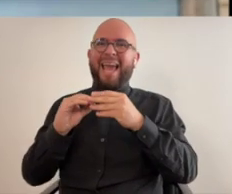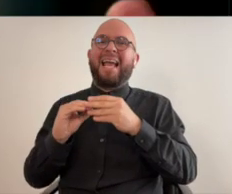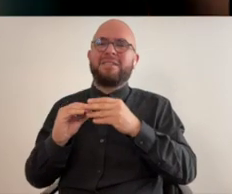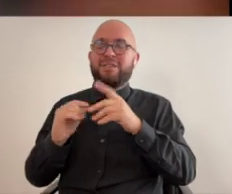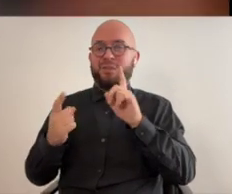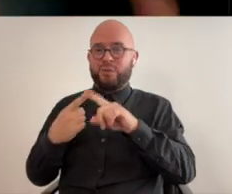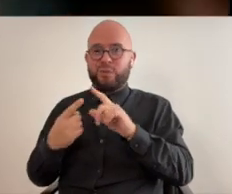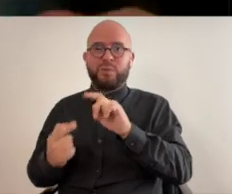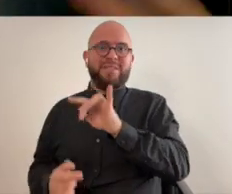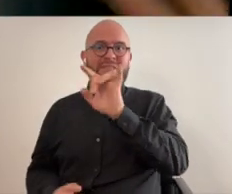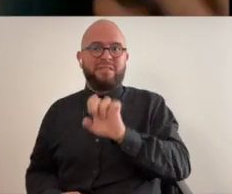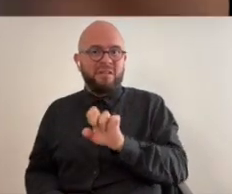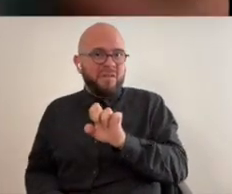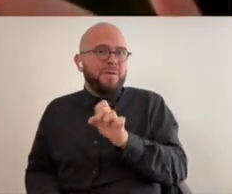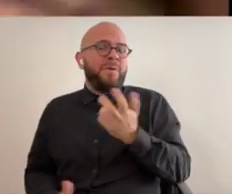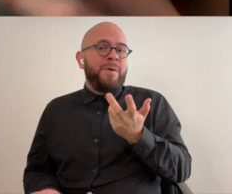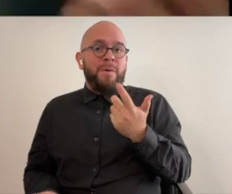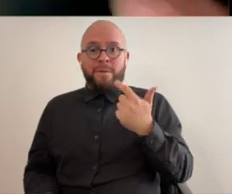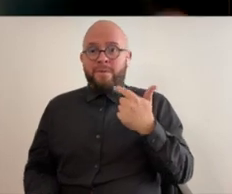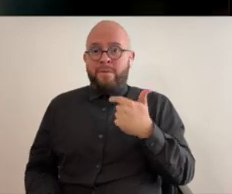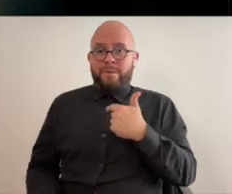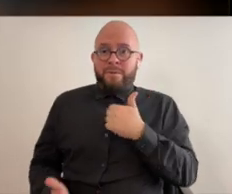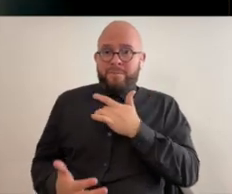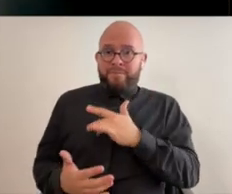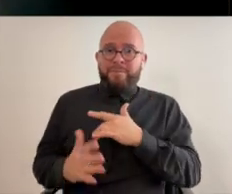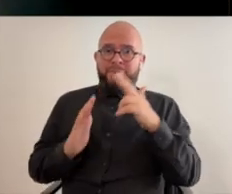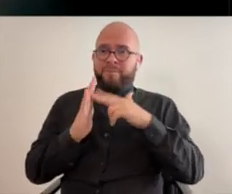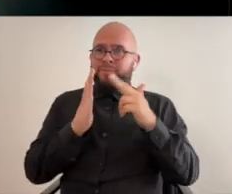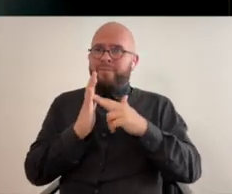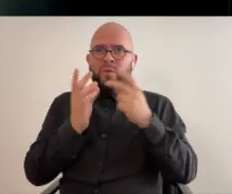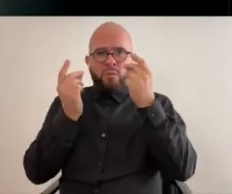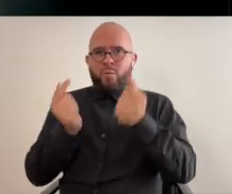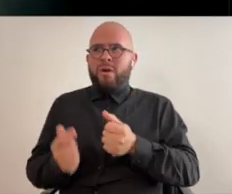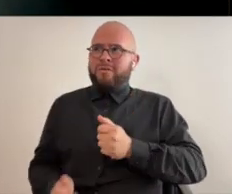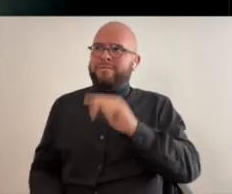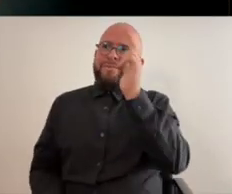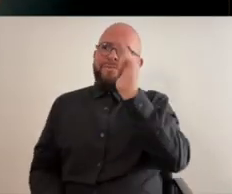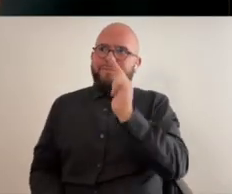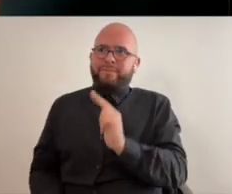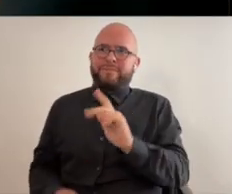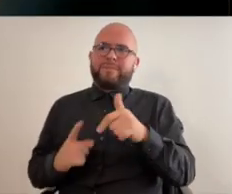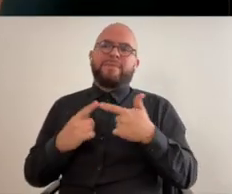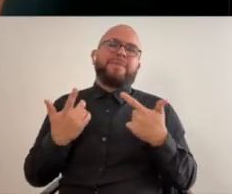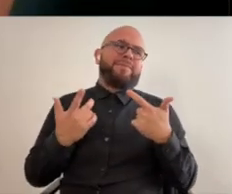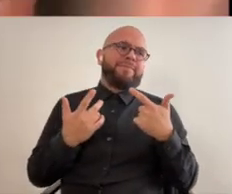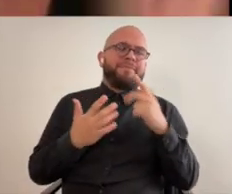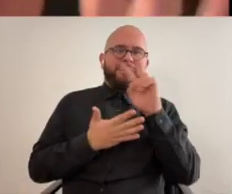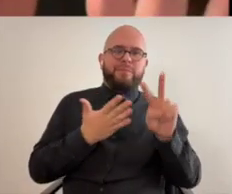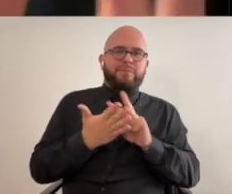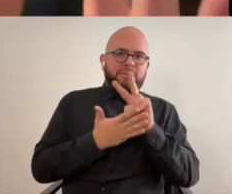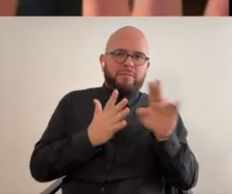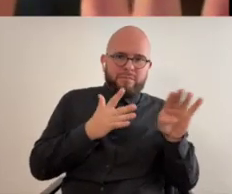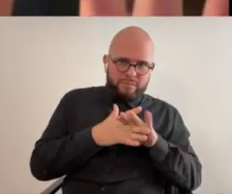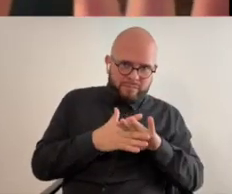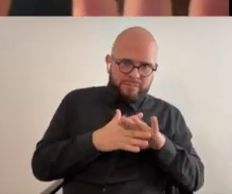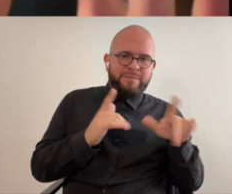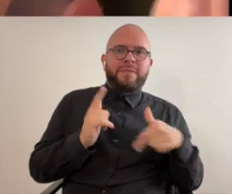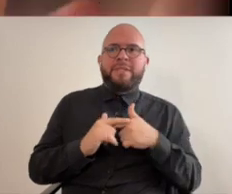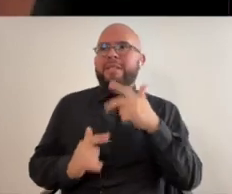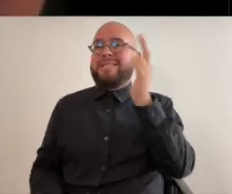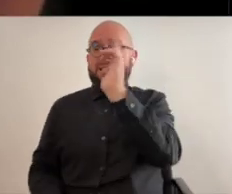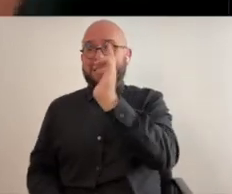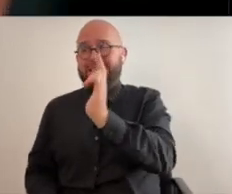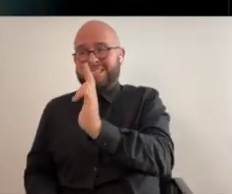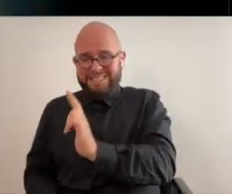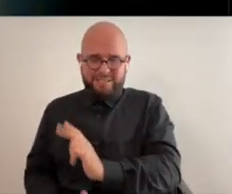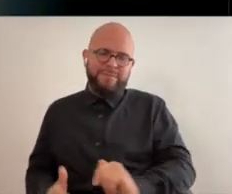brush strokes that adds to the style and i paint in really quick spurts and